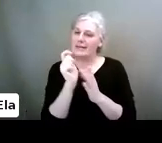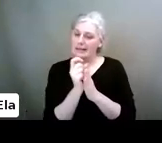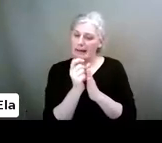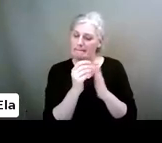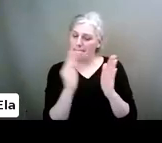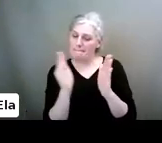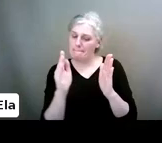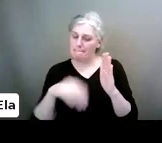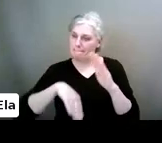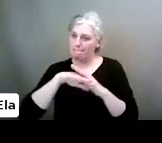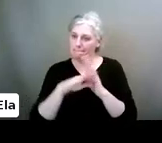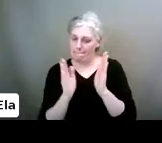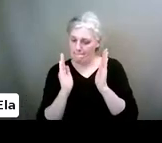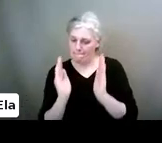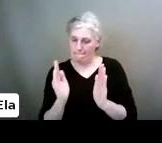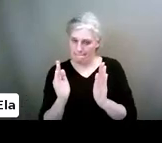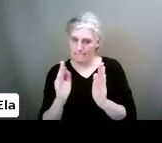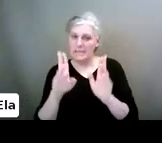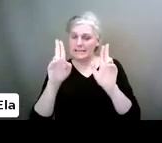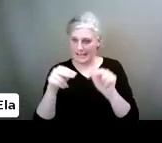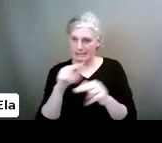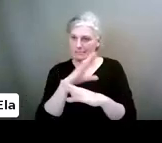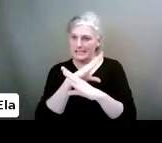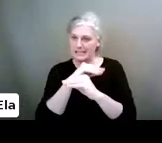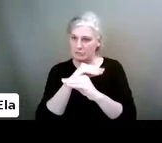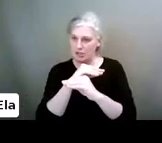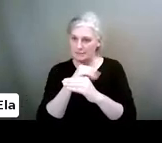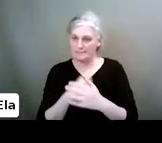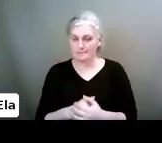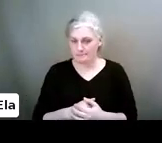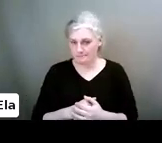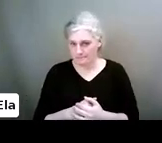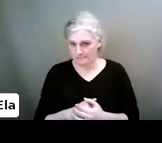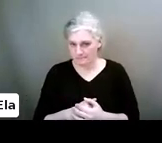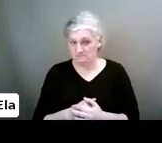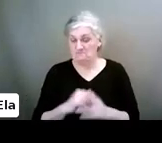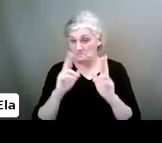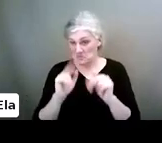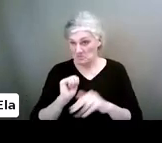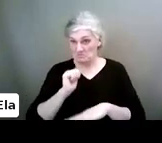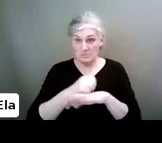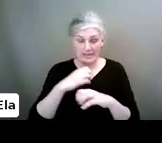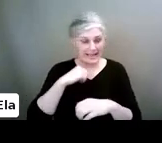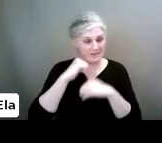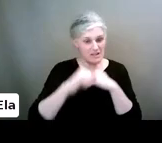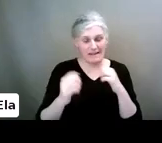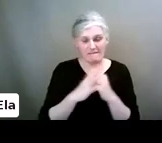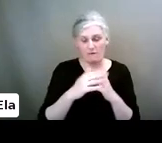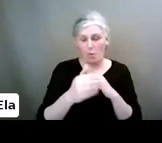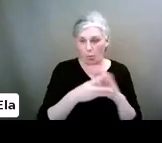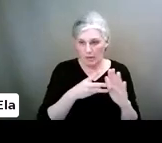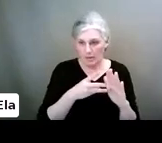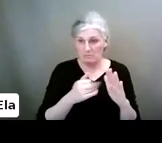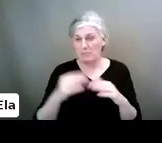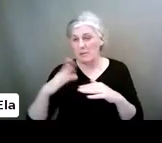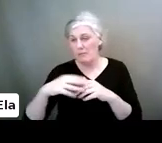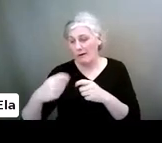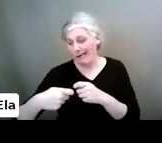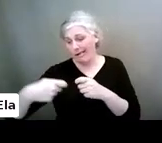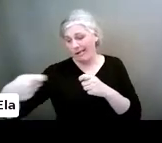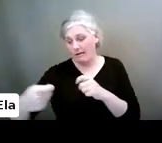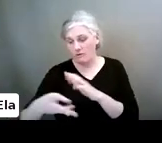they can be on Snapchat. And you can put that in for every day of the week. Maybe they're allowed a little more at the weekends.